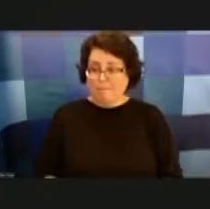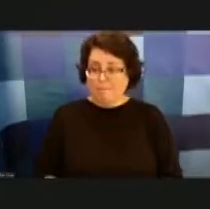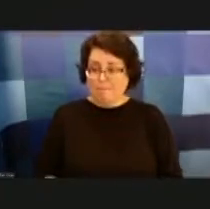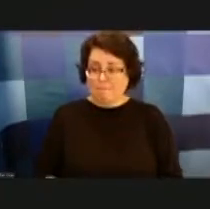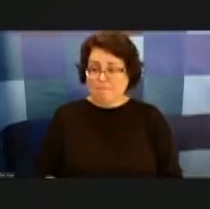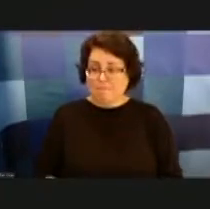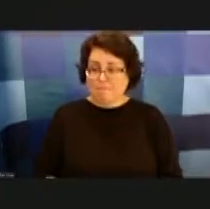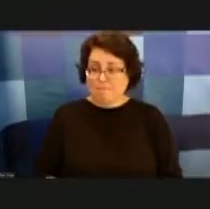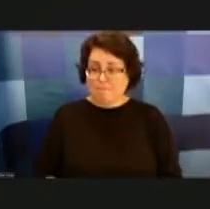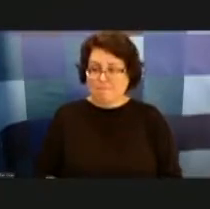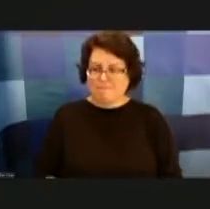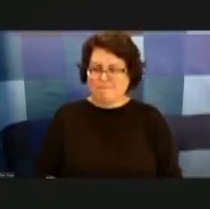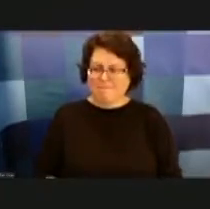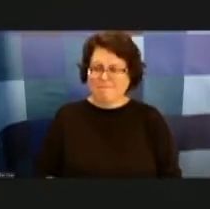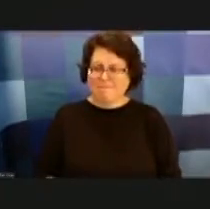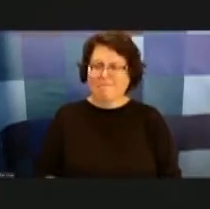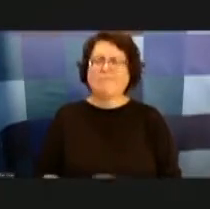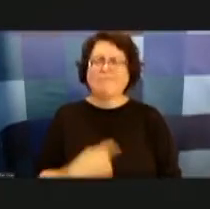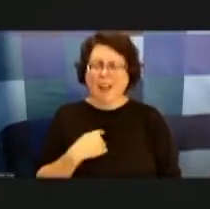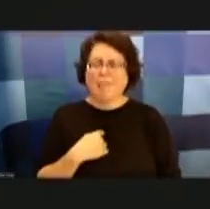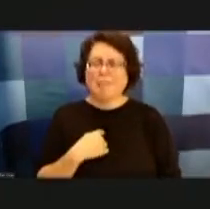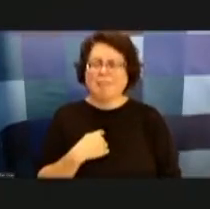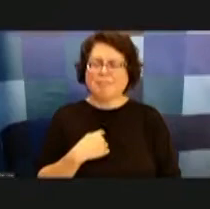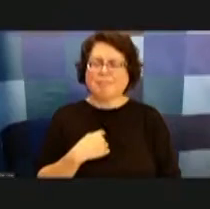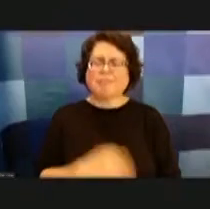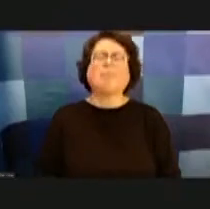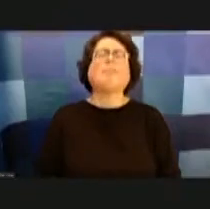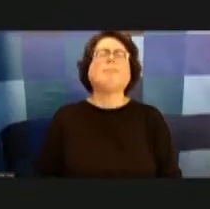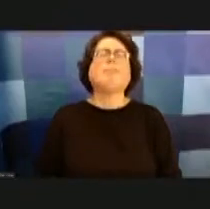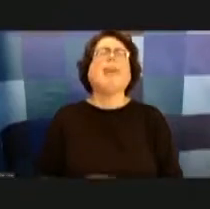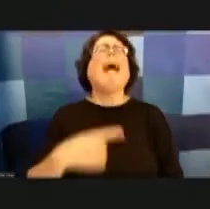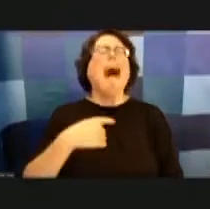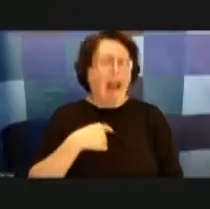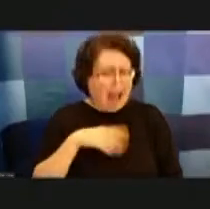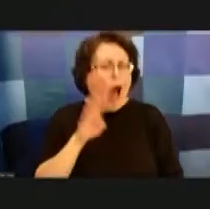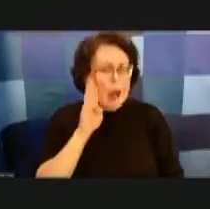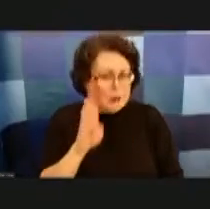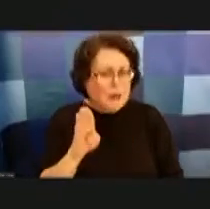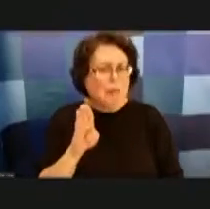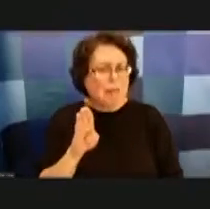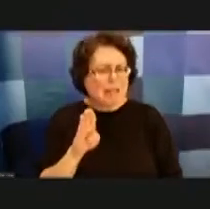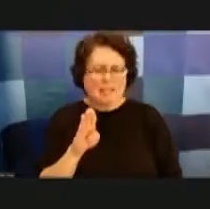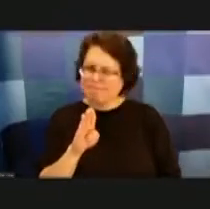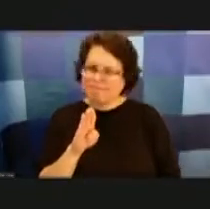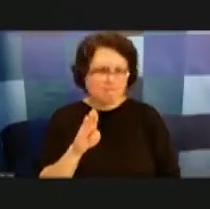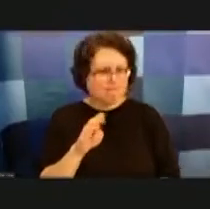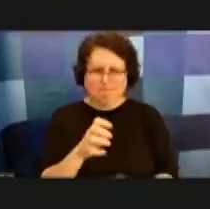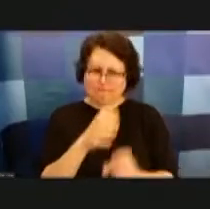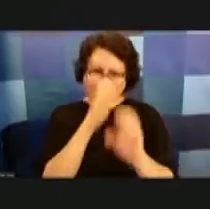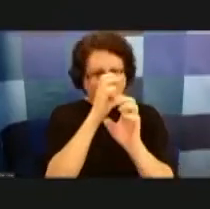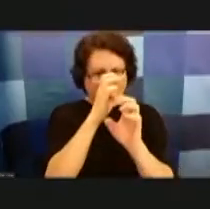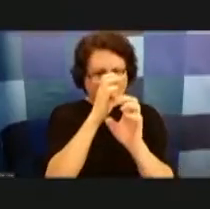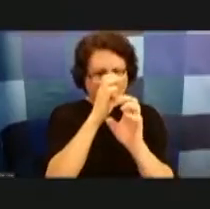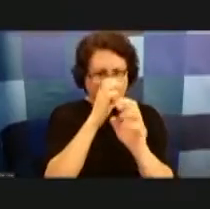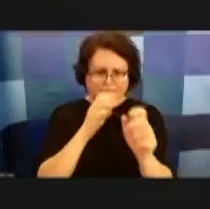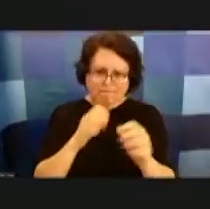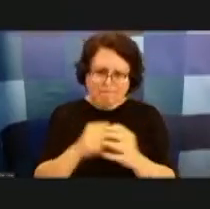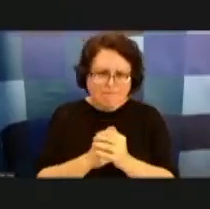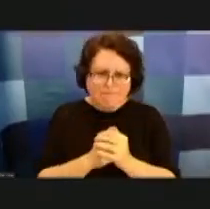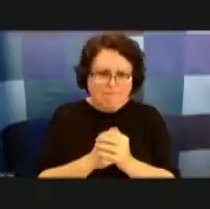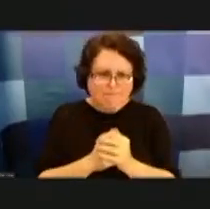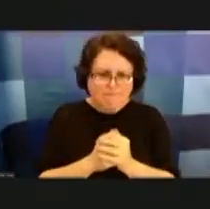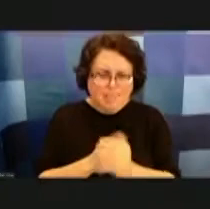work i will be i will i will be very vigilant on examining the